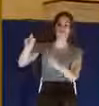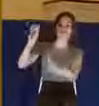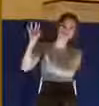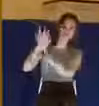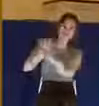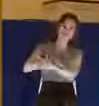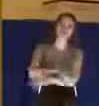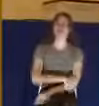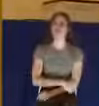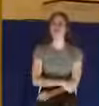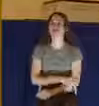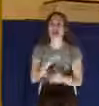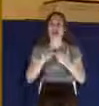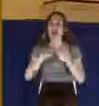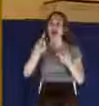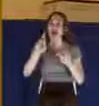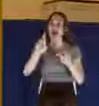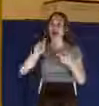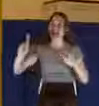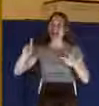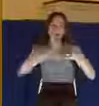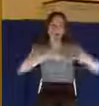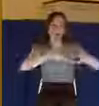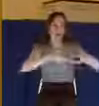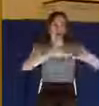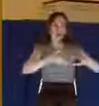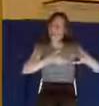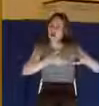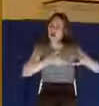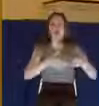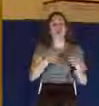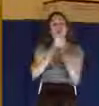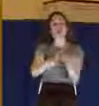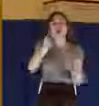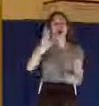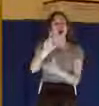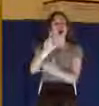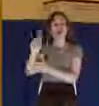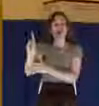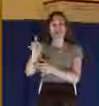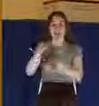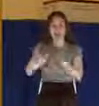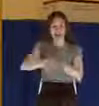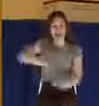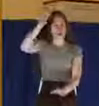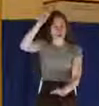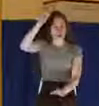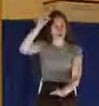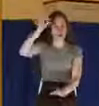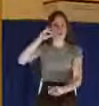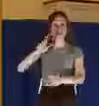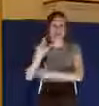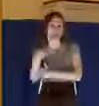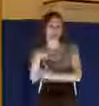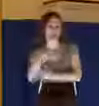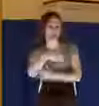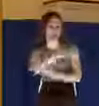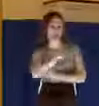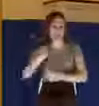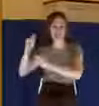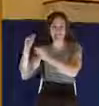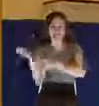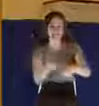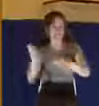places, it says they used that reed to begin to beat him on the head. It was kind of a mock scepter that they were doing there. And